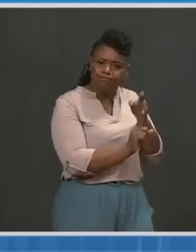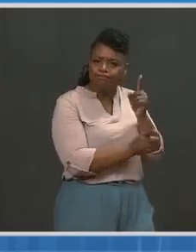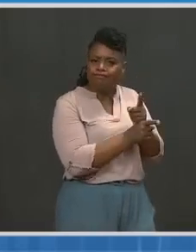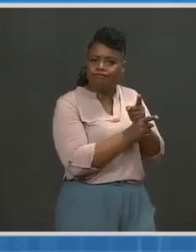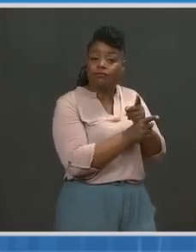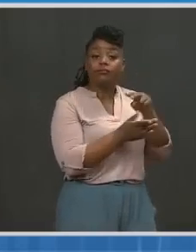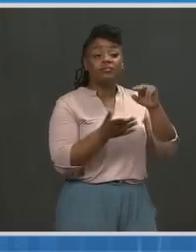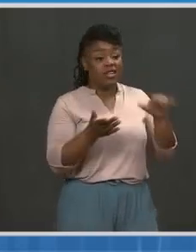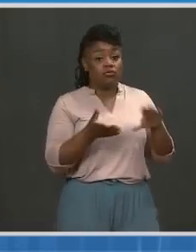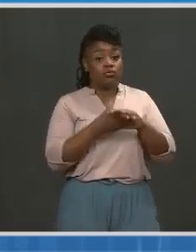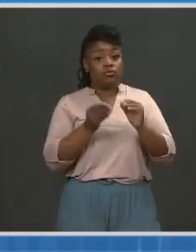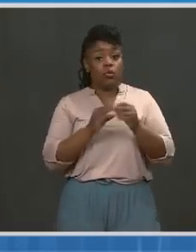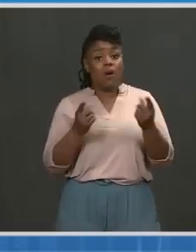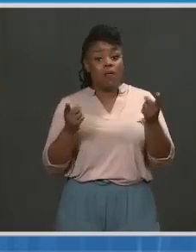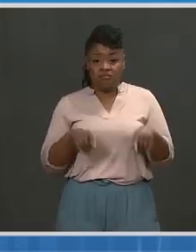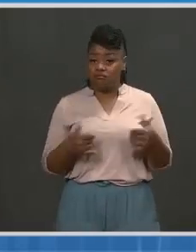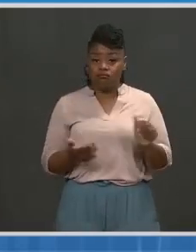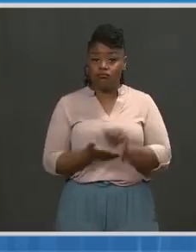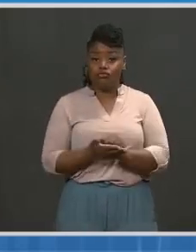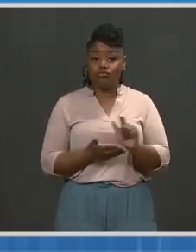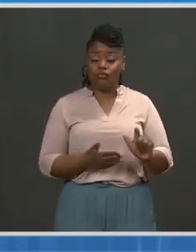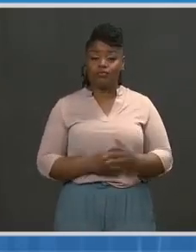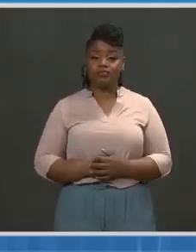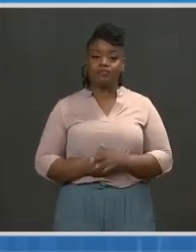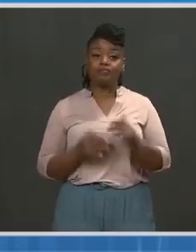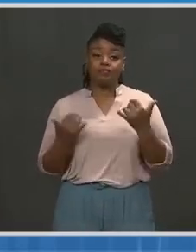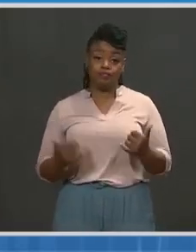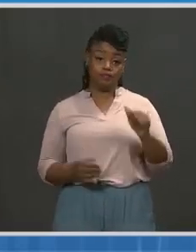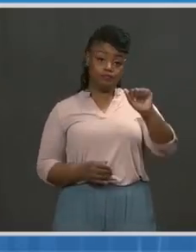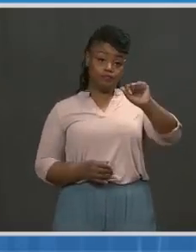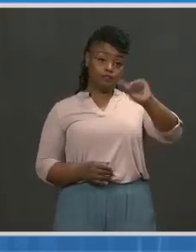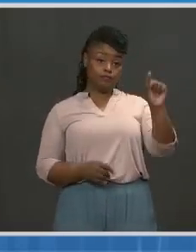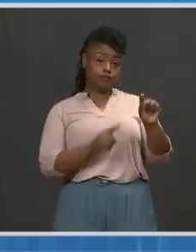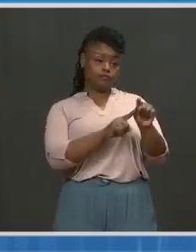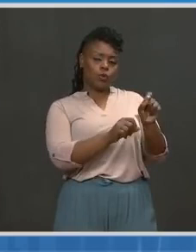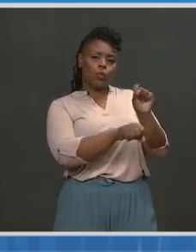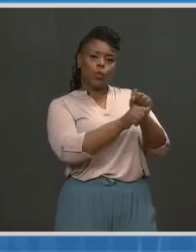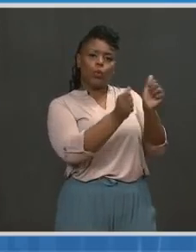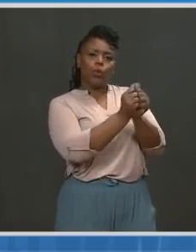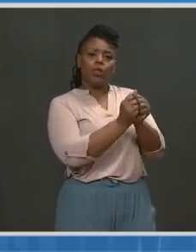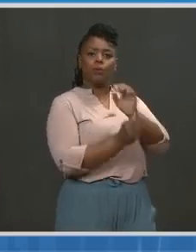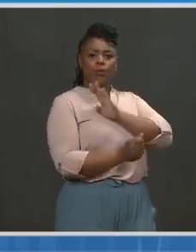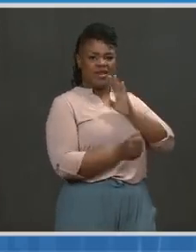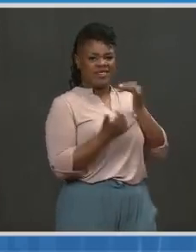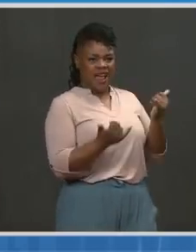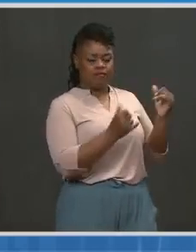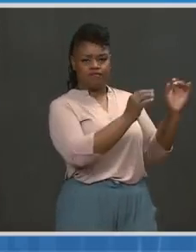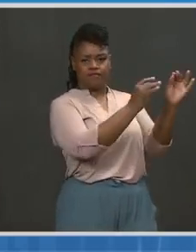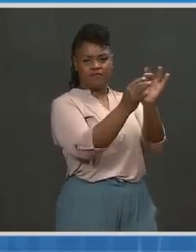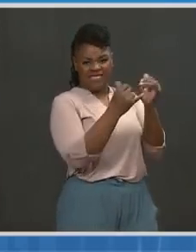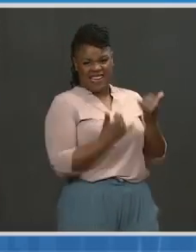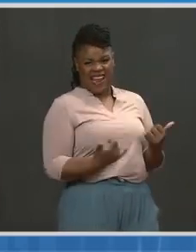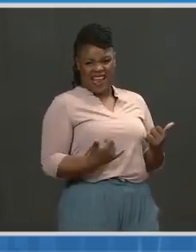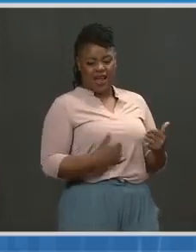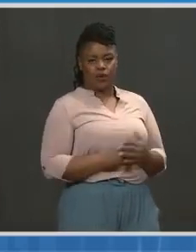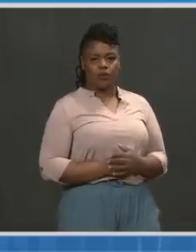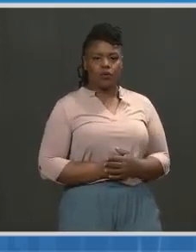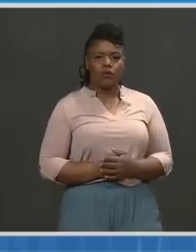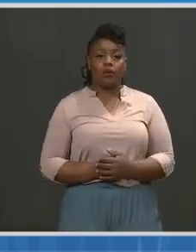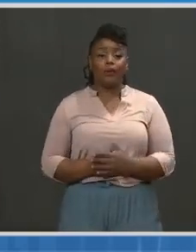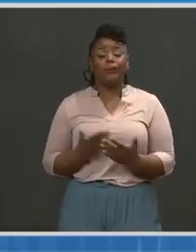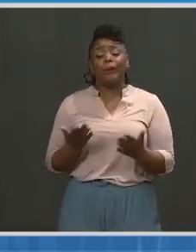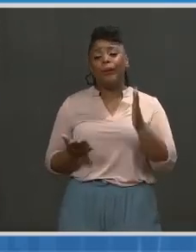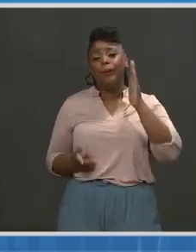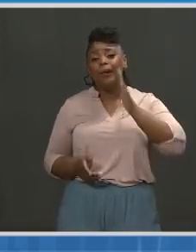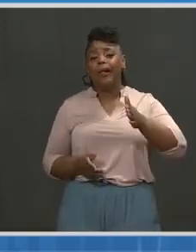data was. So that's the entire story. Right now, AZ is getting back with the Data and Safety Monitoring Board